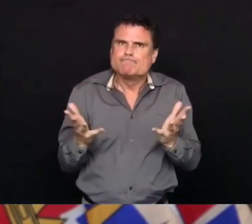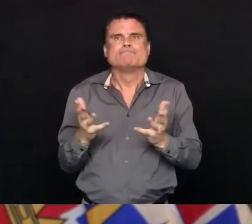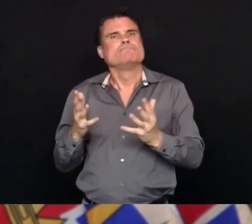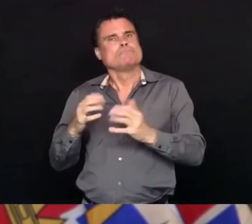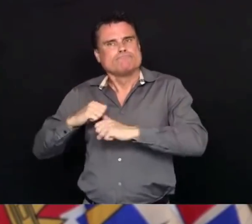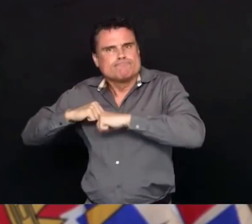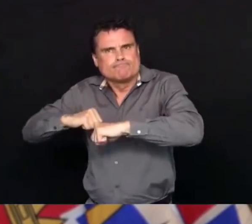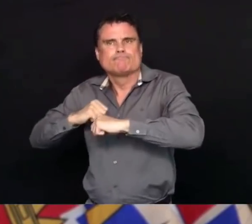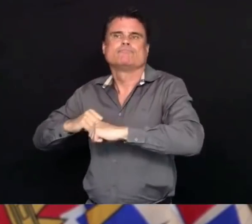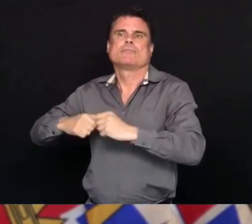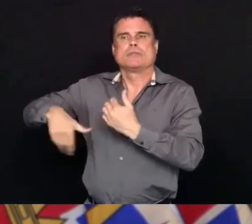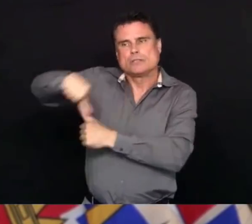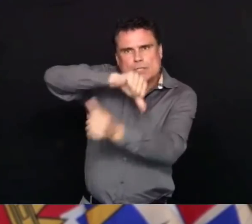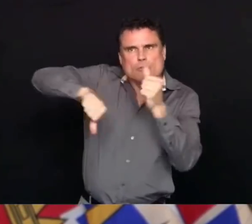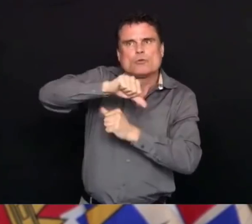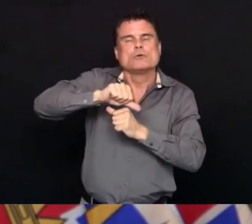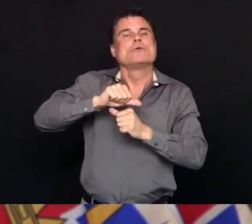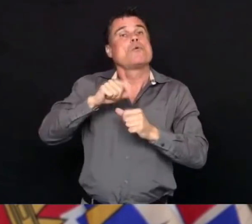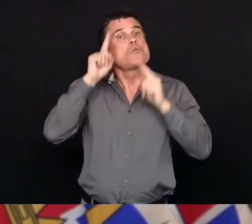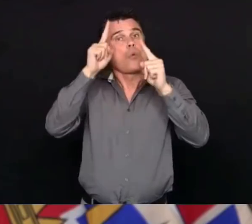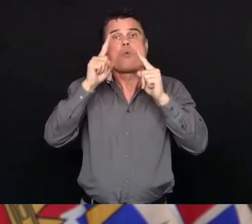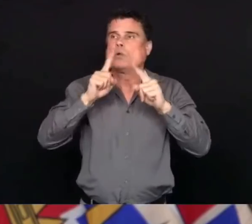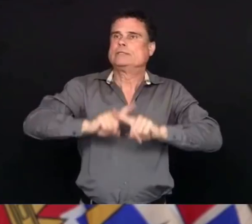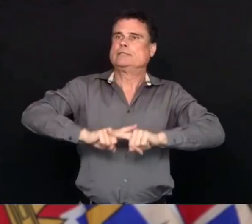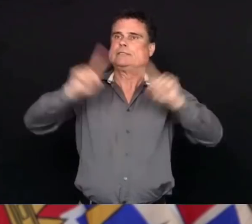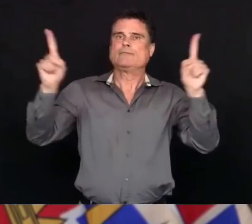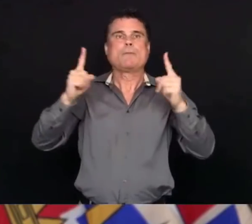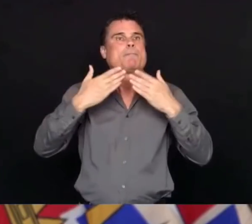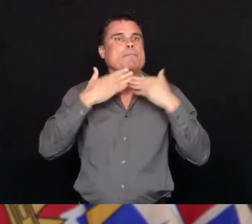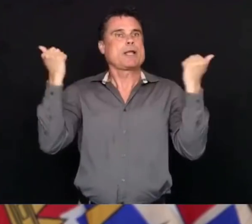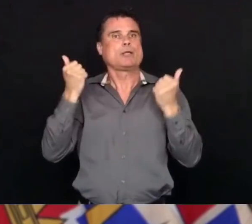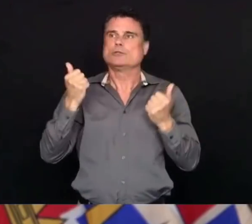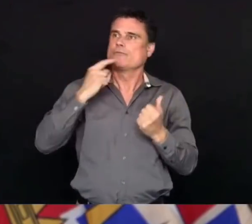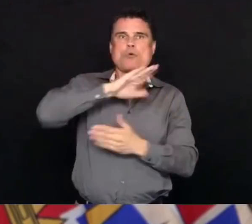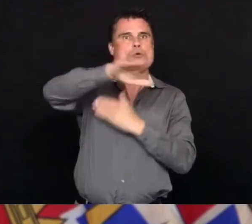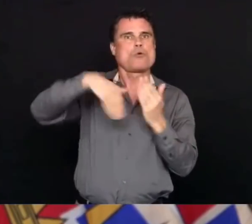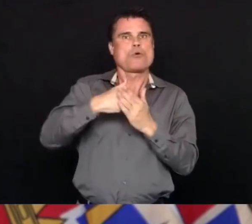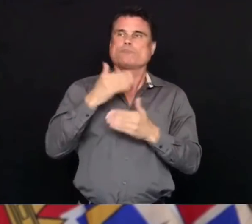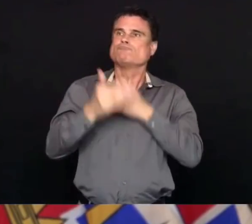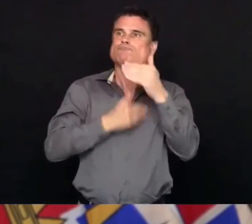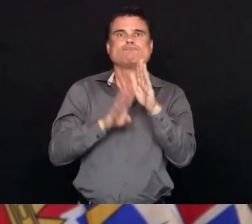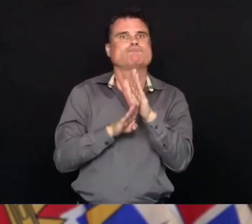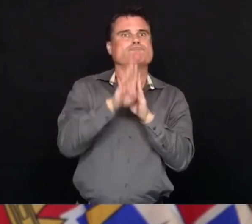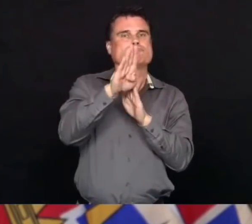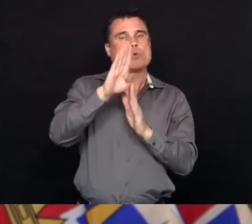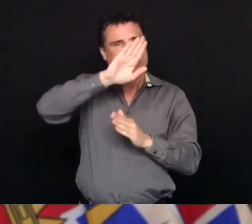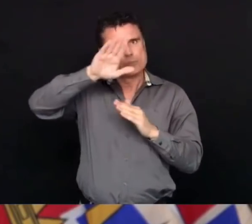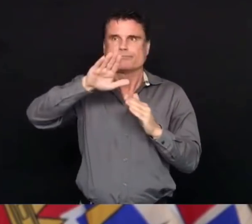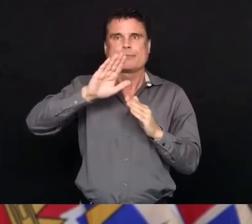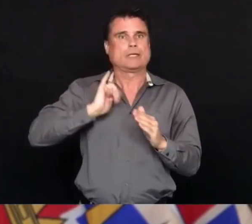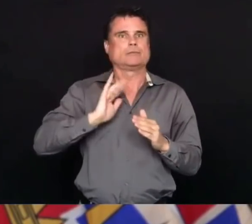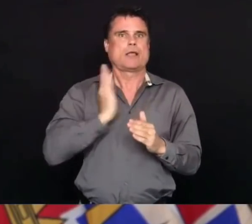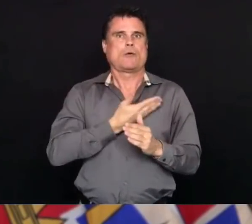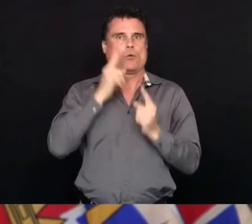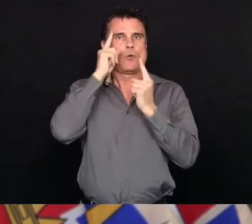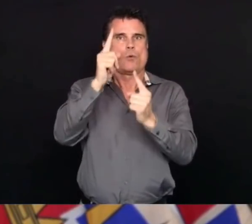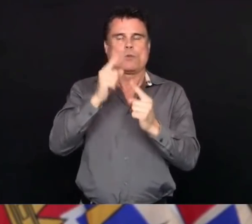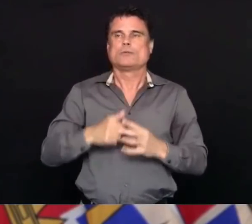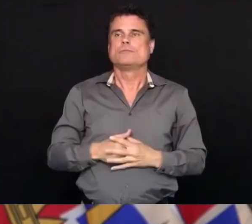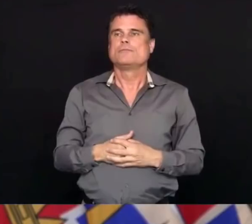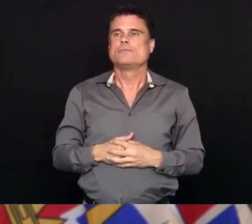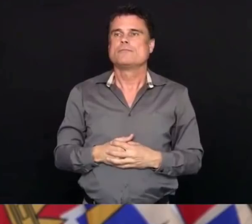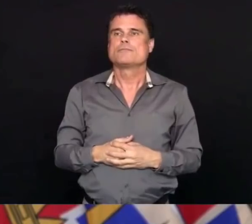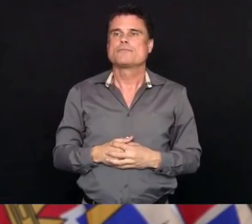So as these crises continue, I want to remind people to take care of yourself and to take care of those around you.